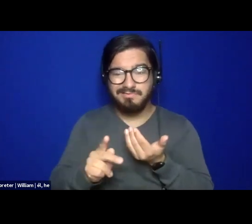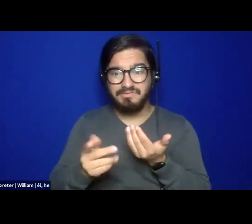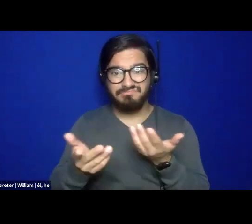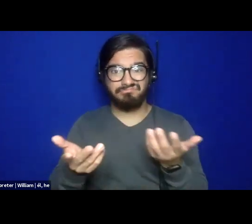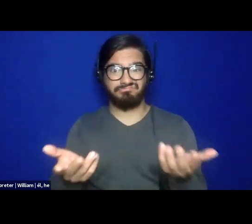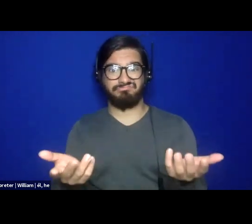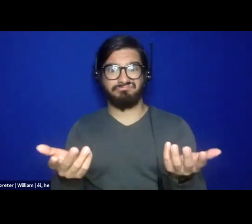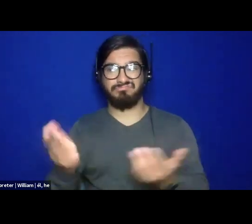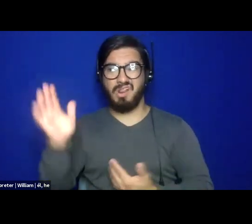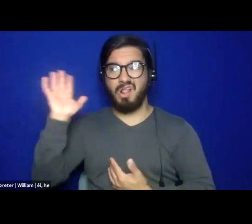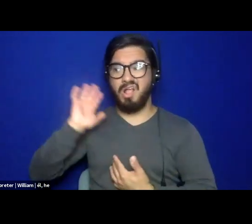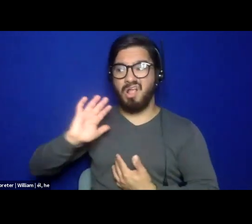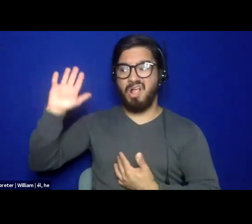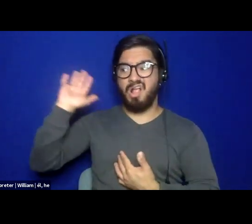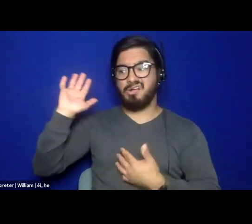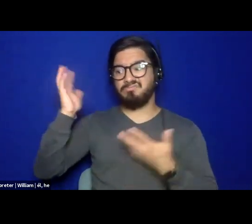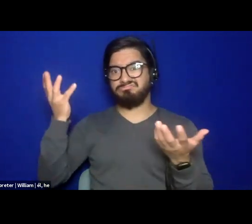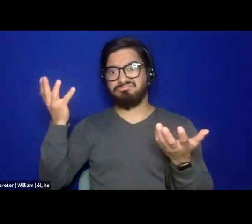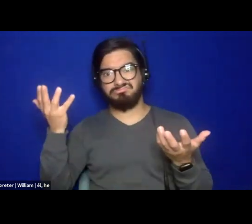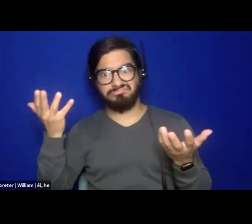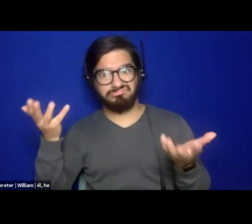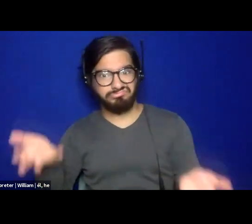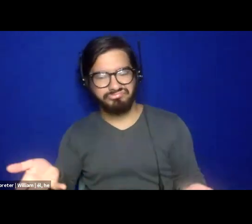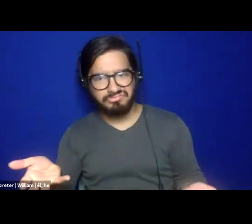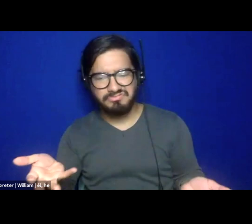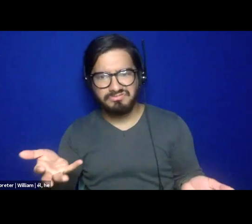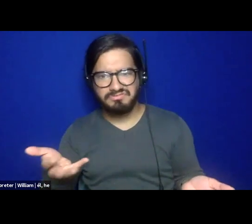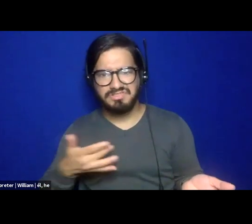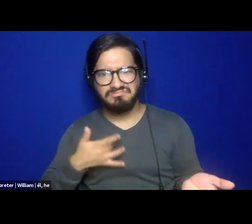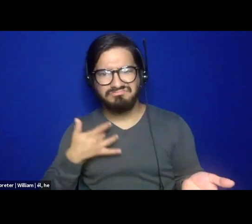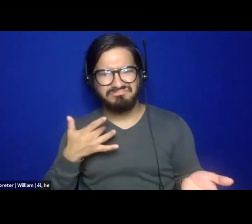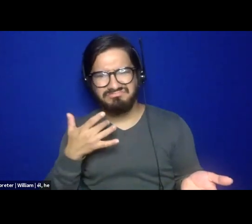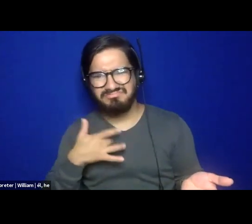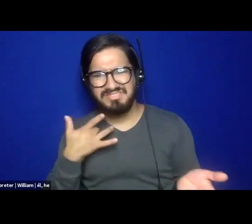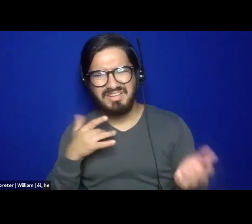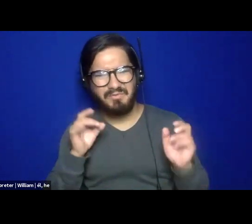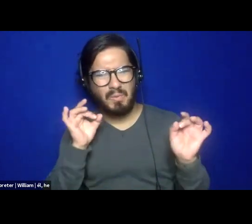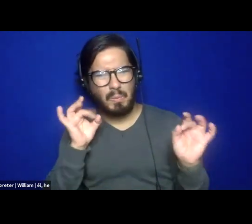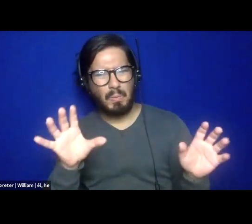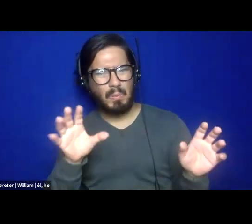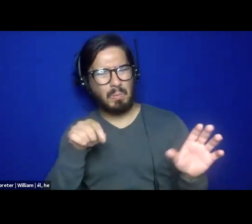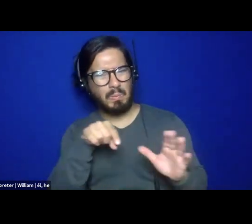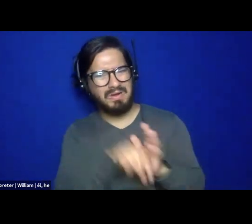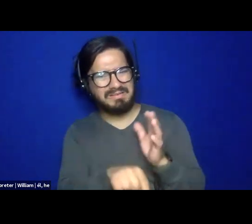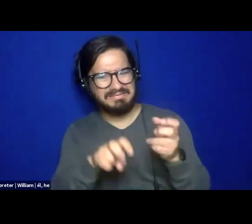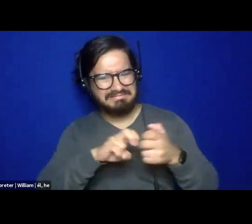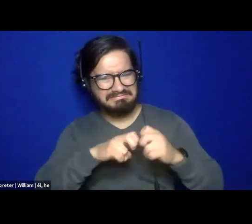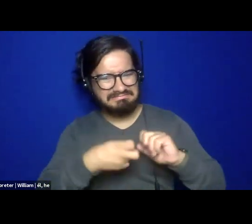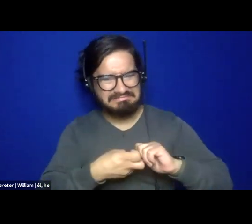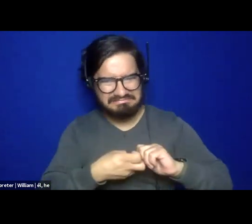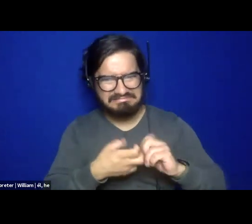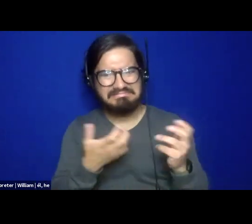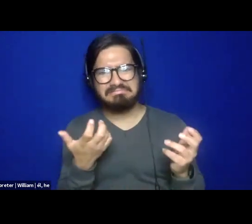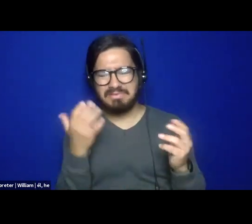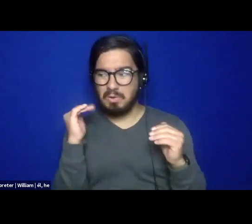time ago. I hope things have changed, but it was deeply problematic. And I actually intentionally asked